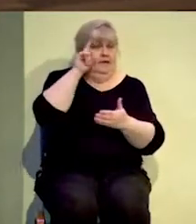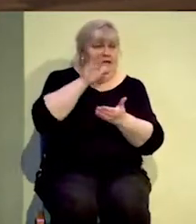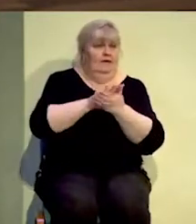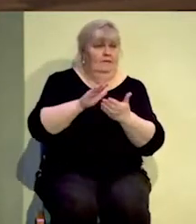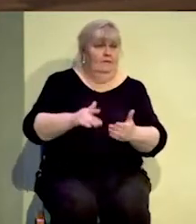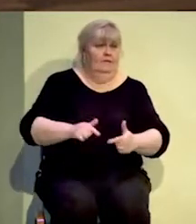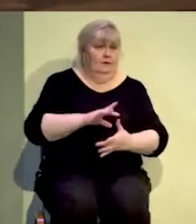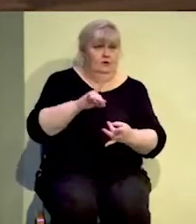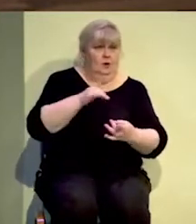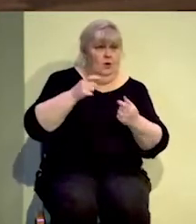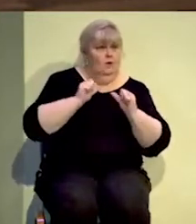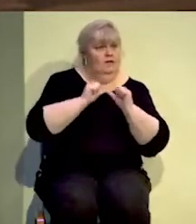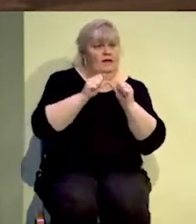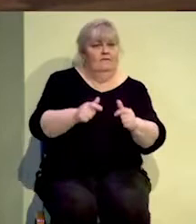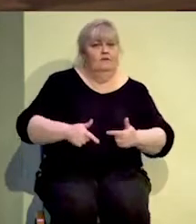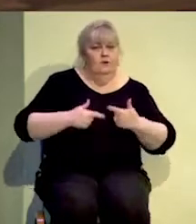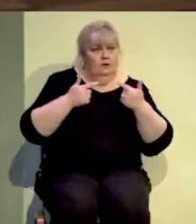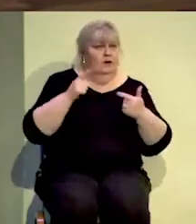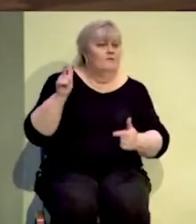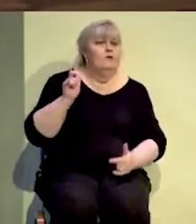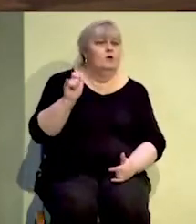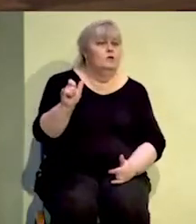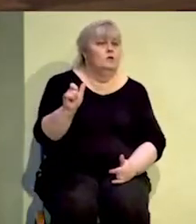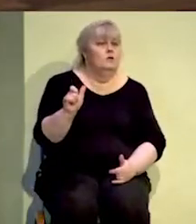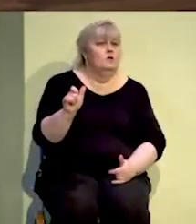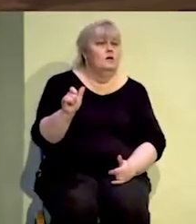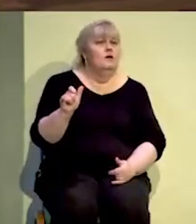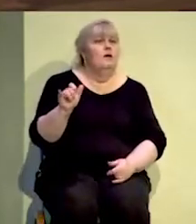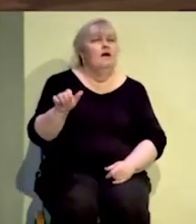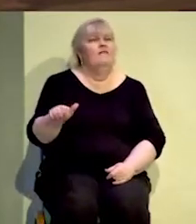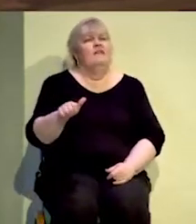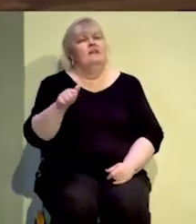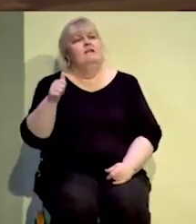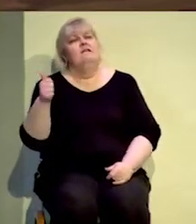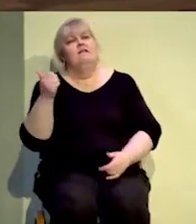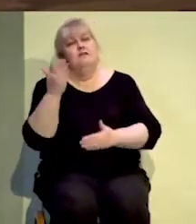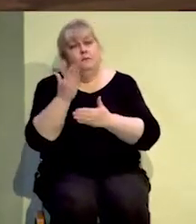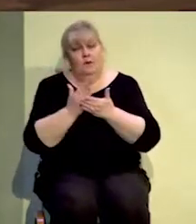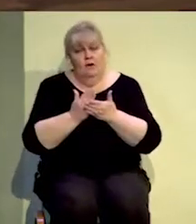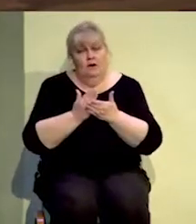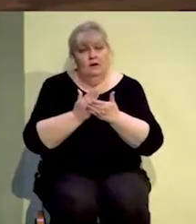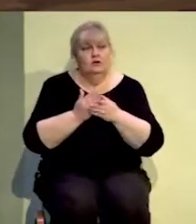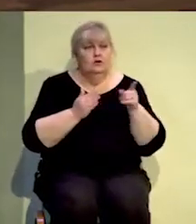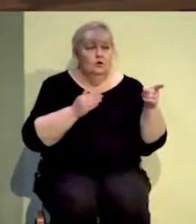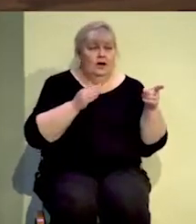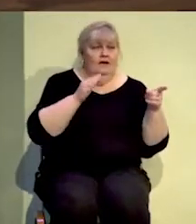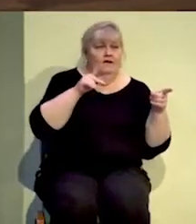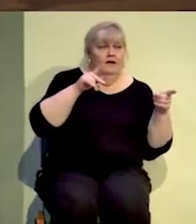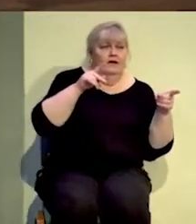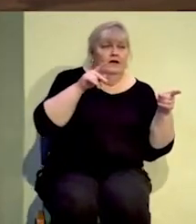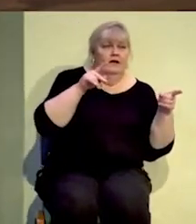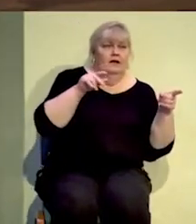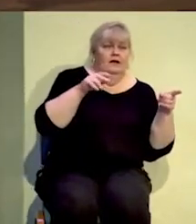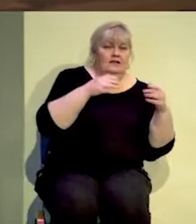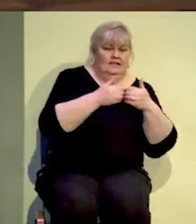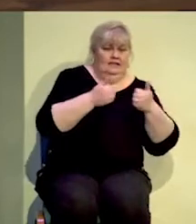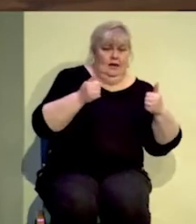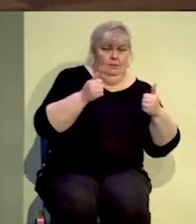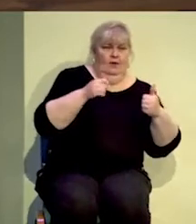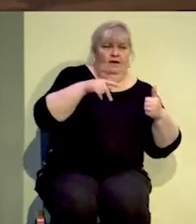of the soul. And on the other side of what I would call the same coin, you have the separatist